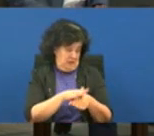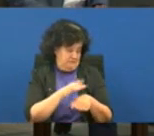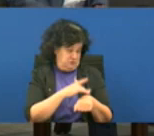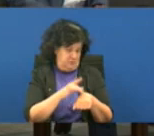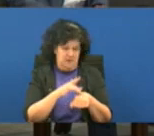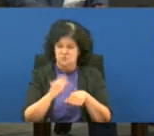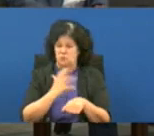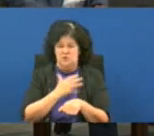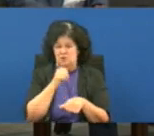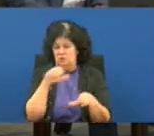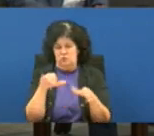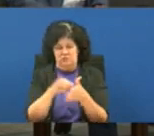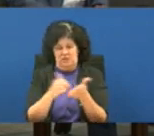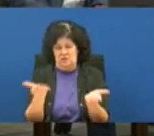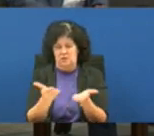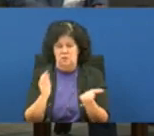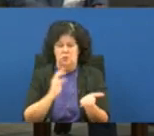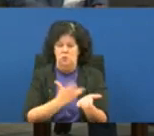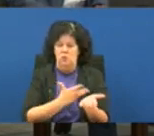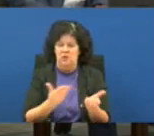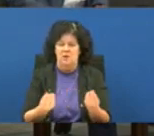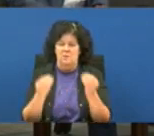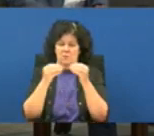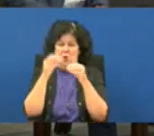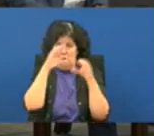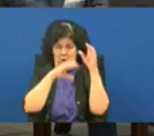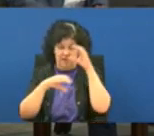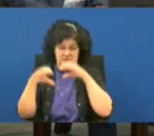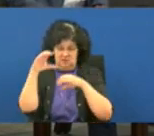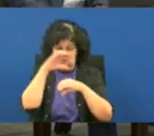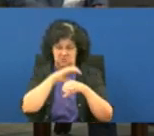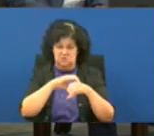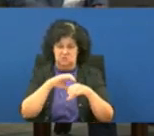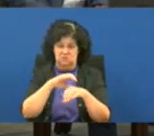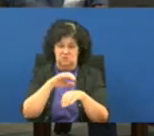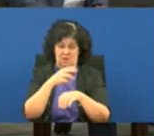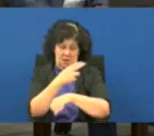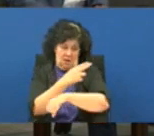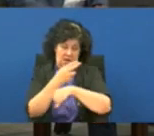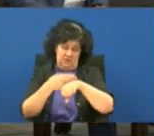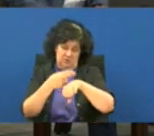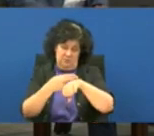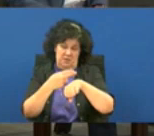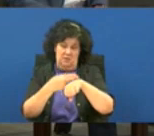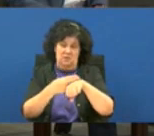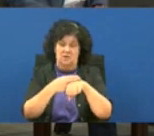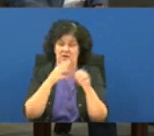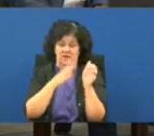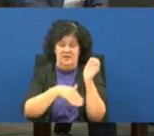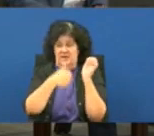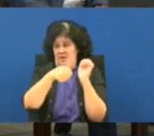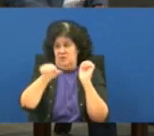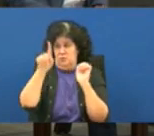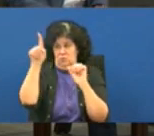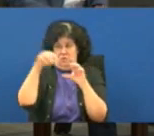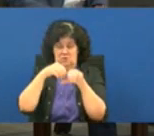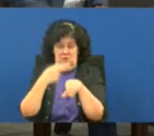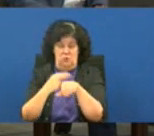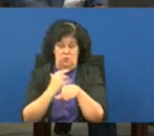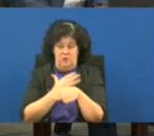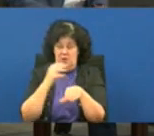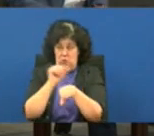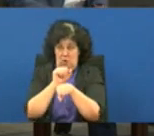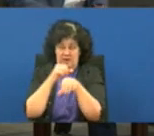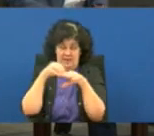operate and i i'll tell you we operate more crisis facilities than any organization in the country as a not-for-profit we have operations in nine states